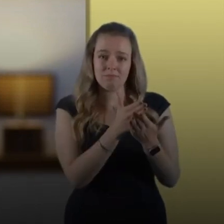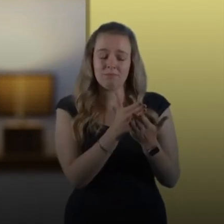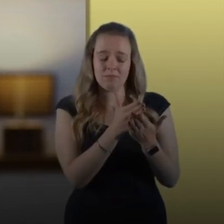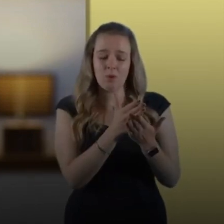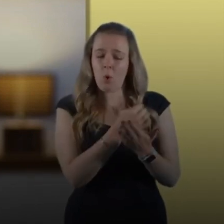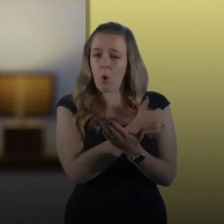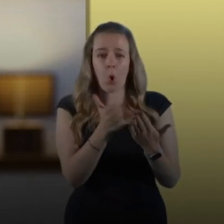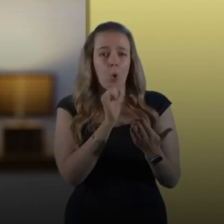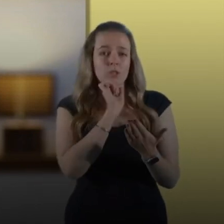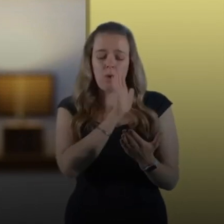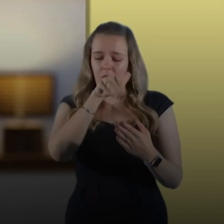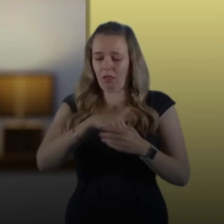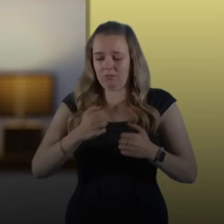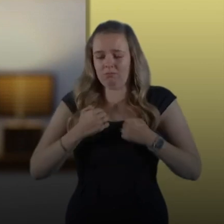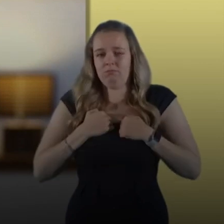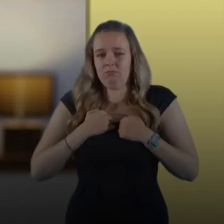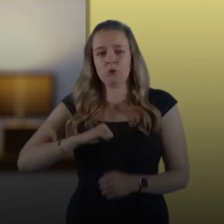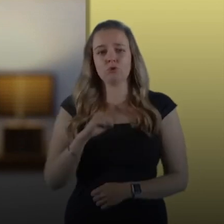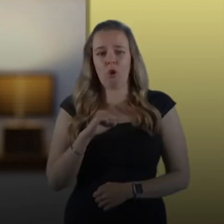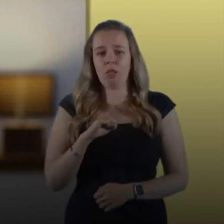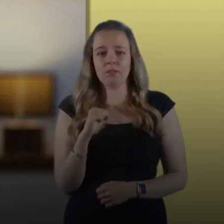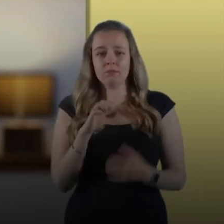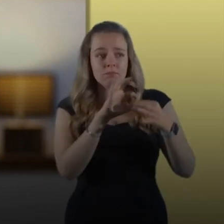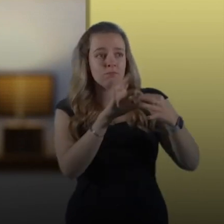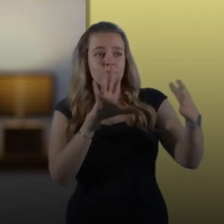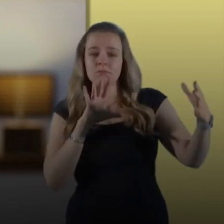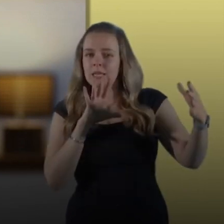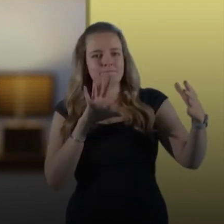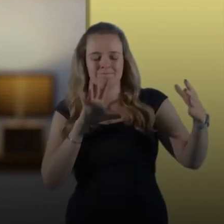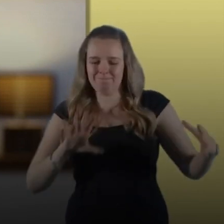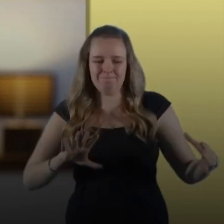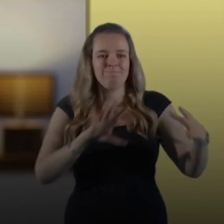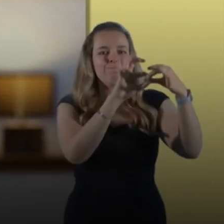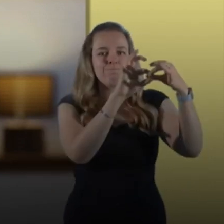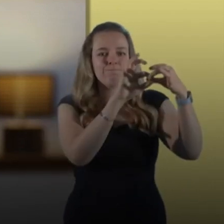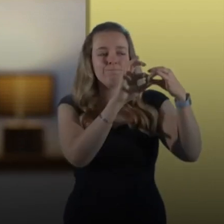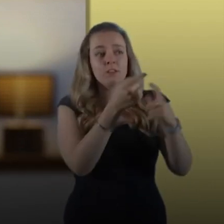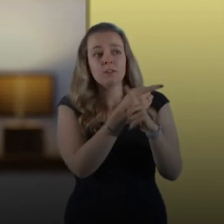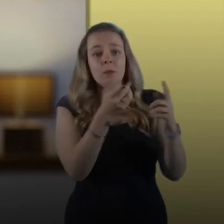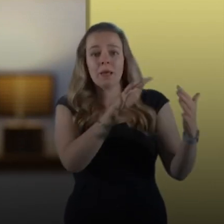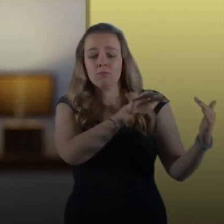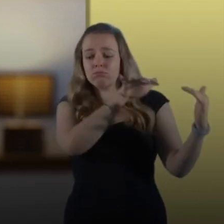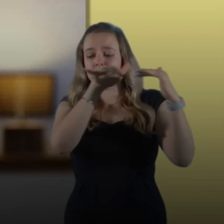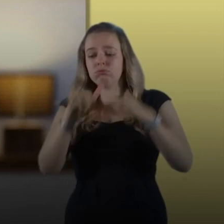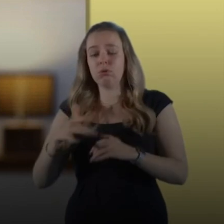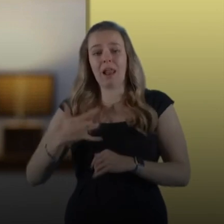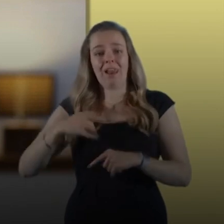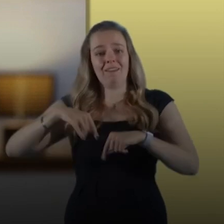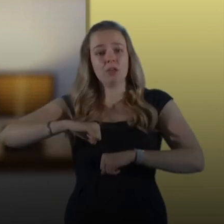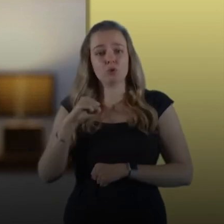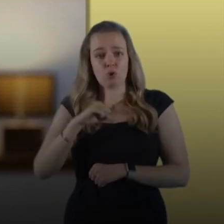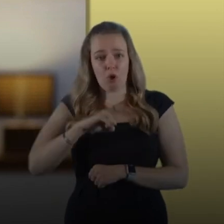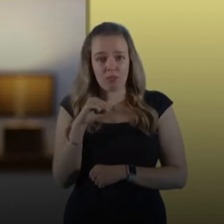who we are. You are not distant to us. To those of you who have come from other countries to live here in ours,